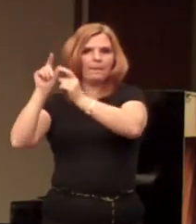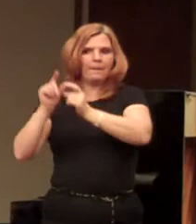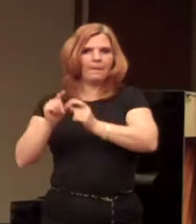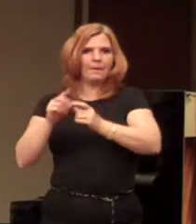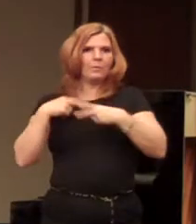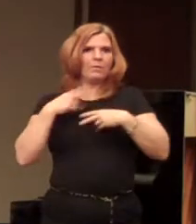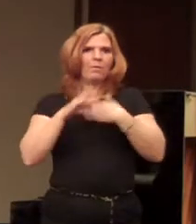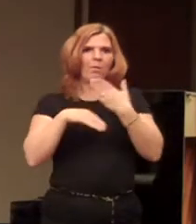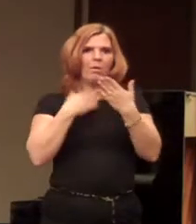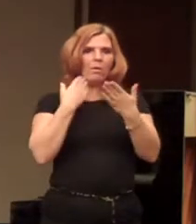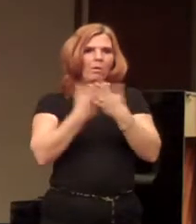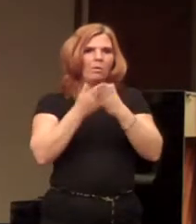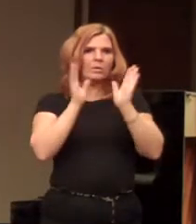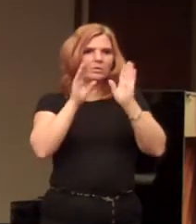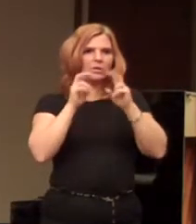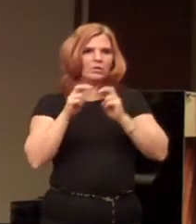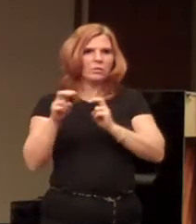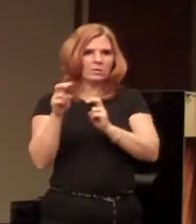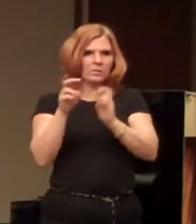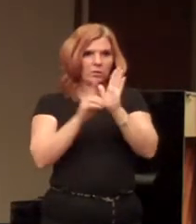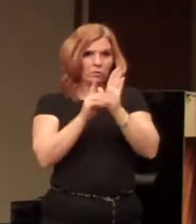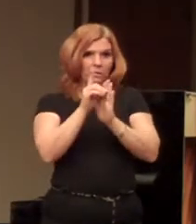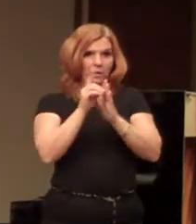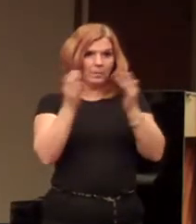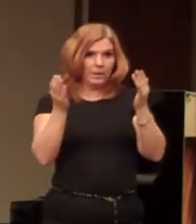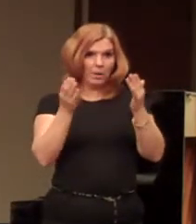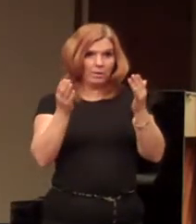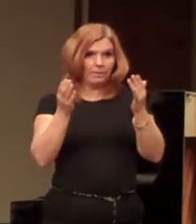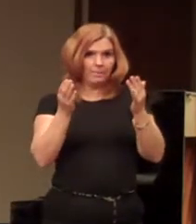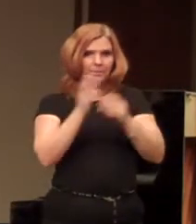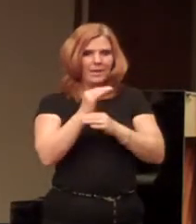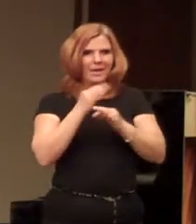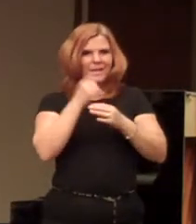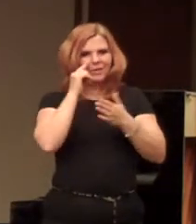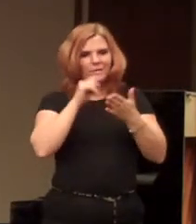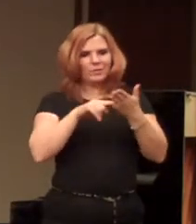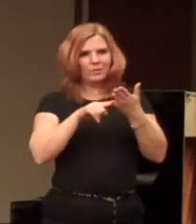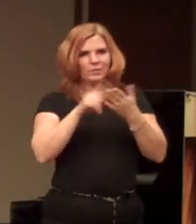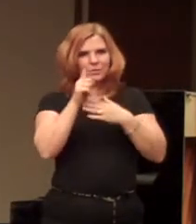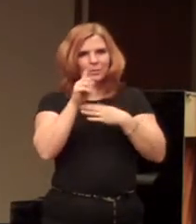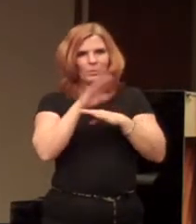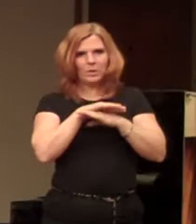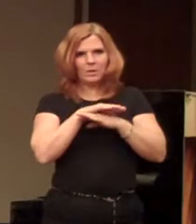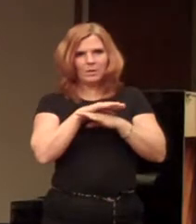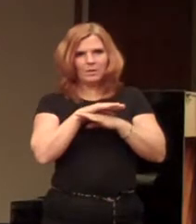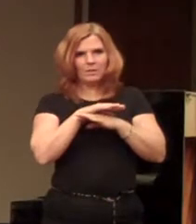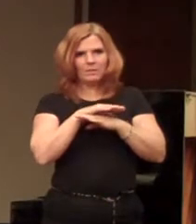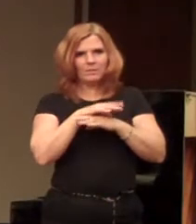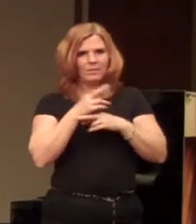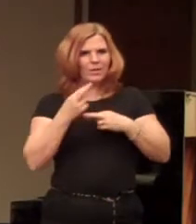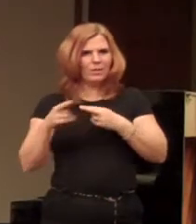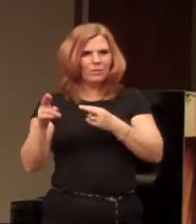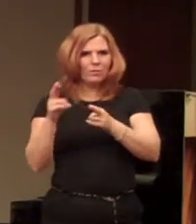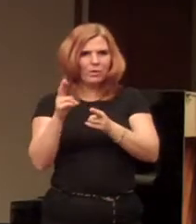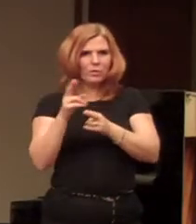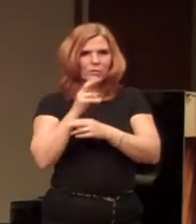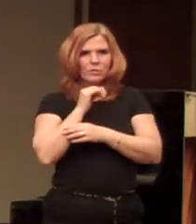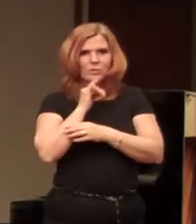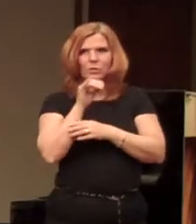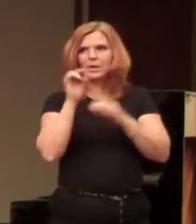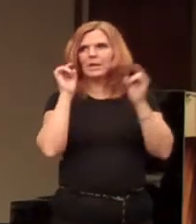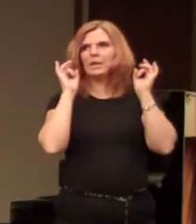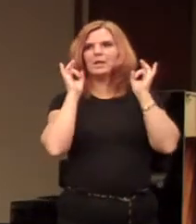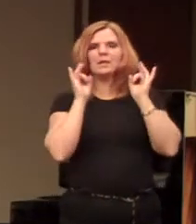all of the great transportation developments here. And if you'll notice the one I didn't mention at this time, the roads. Roads are in